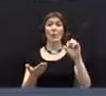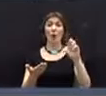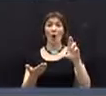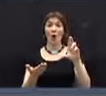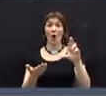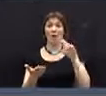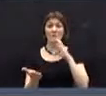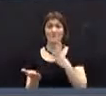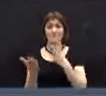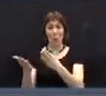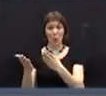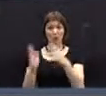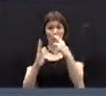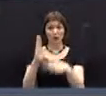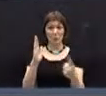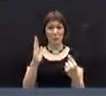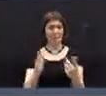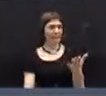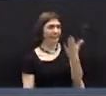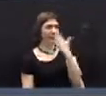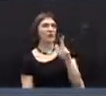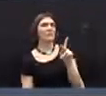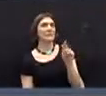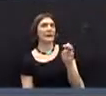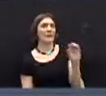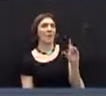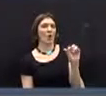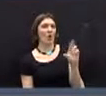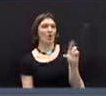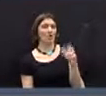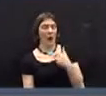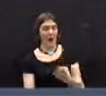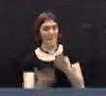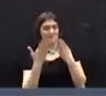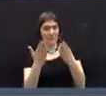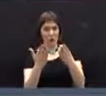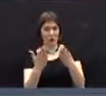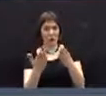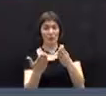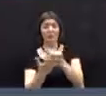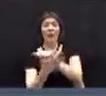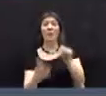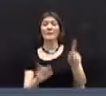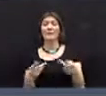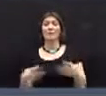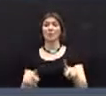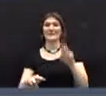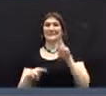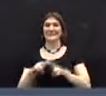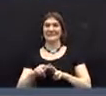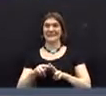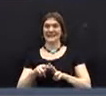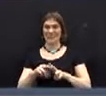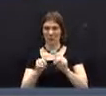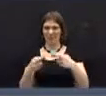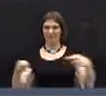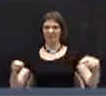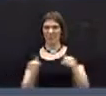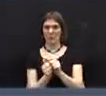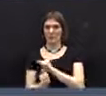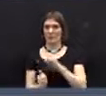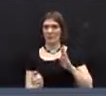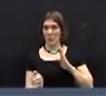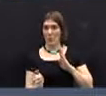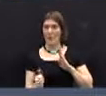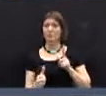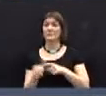a preliminary motion. Thank you, Mr. Moderator. I move that the following persons be authorized to sit in the reserve section with the select board,